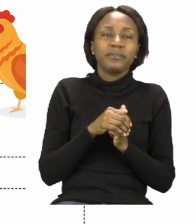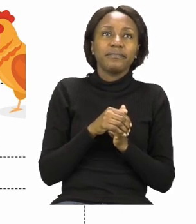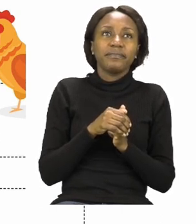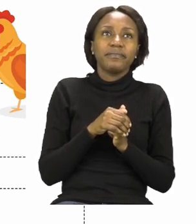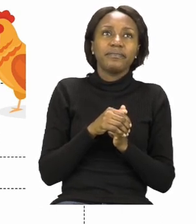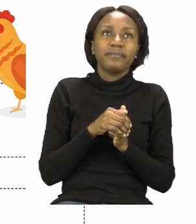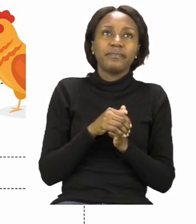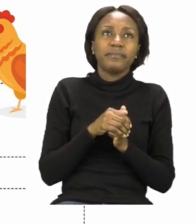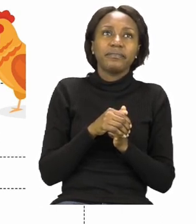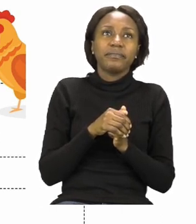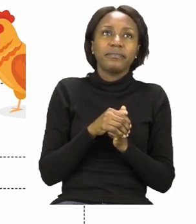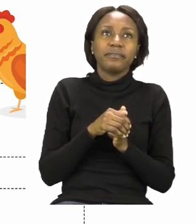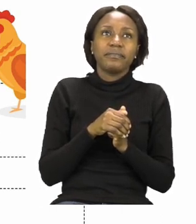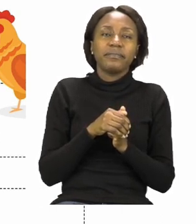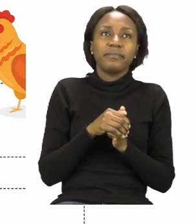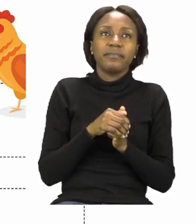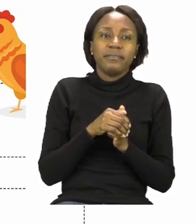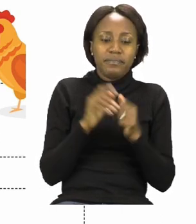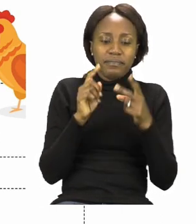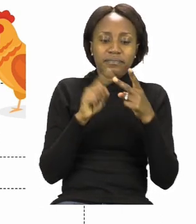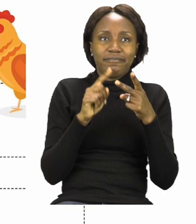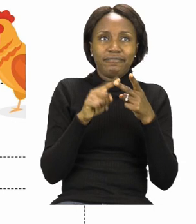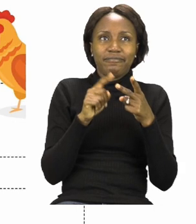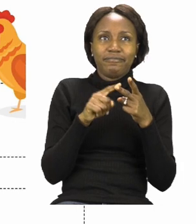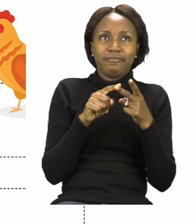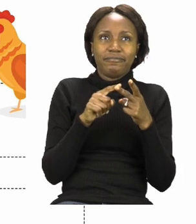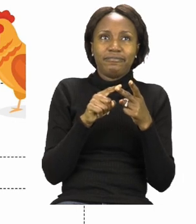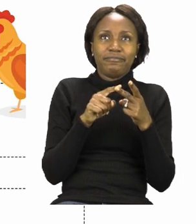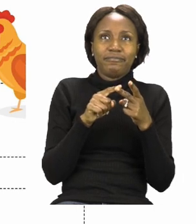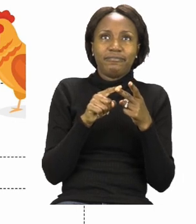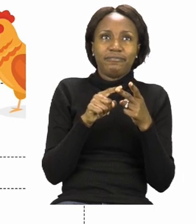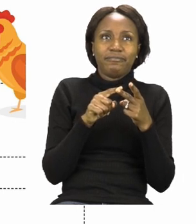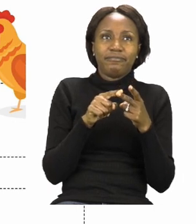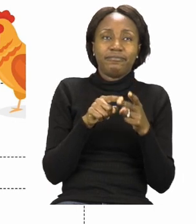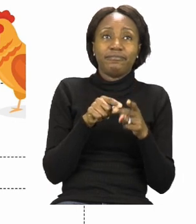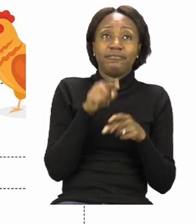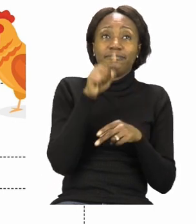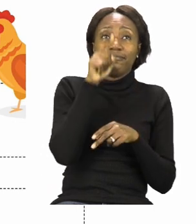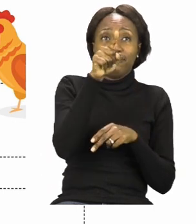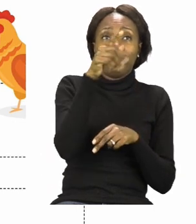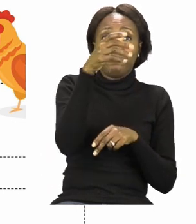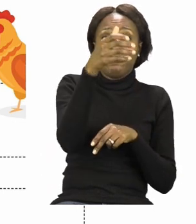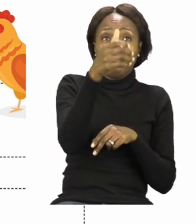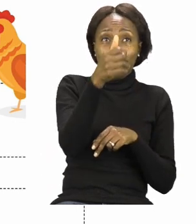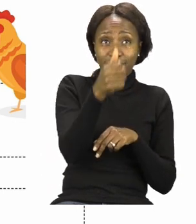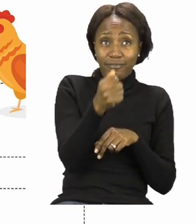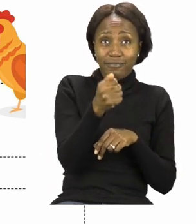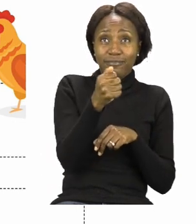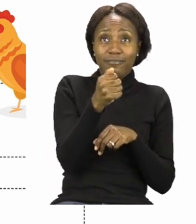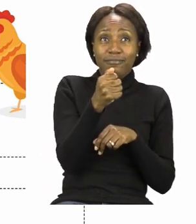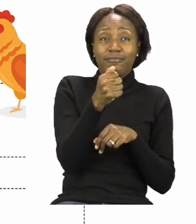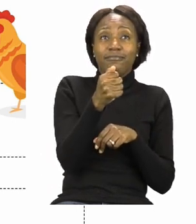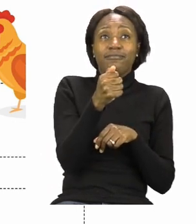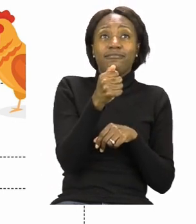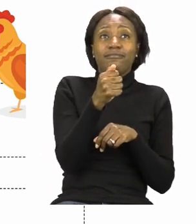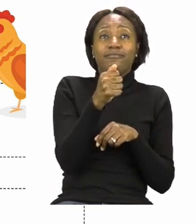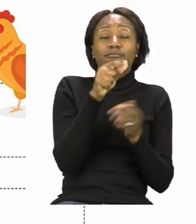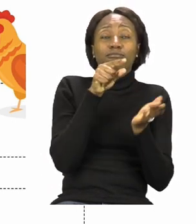The second sentence says, She has a